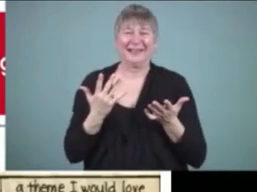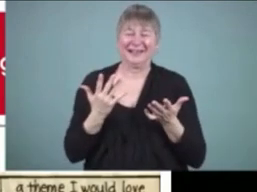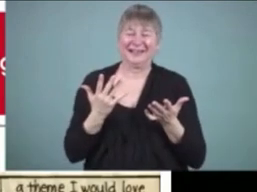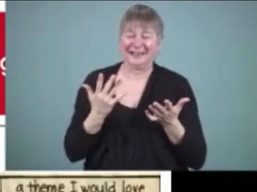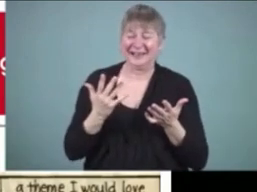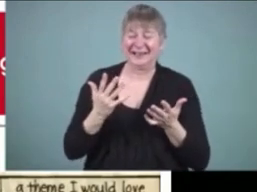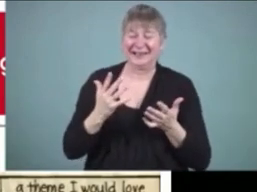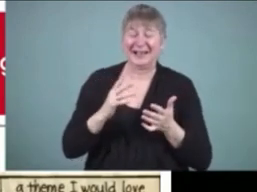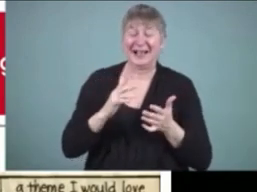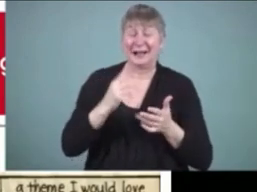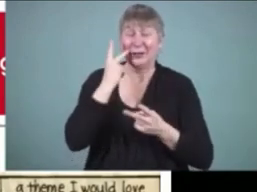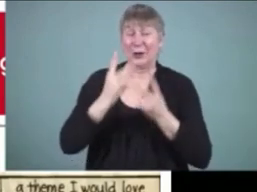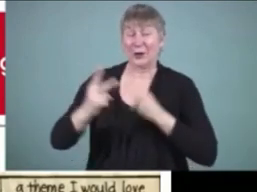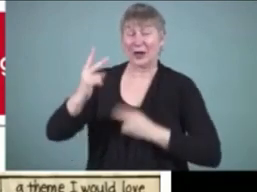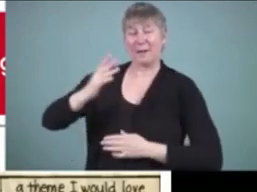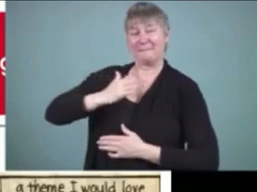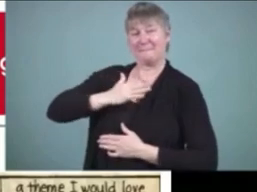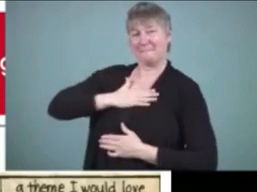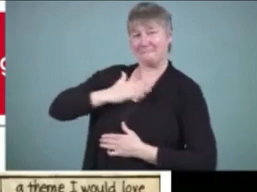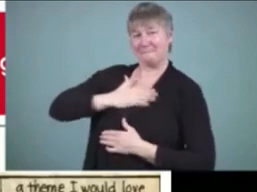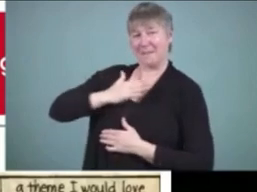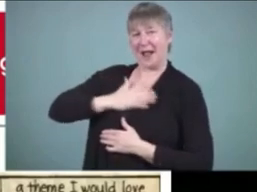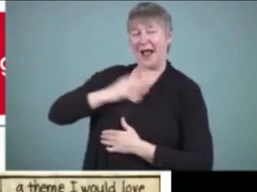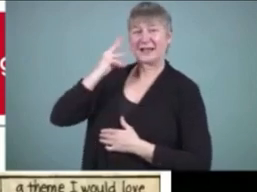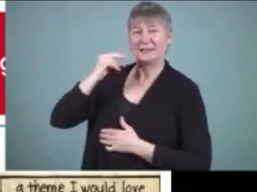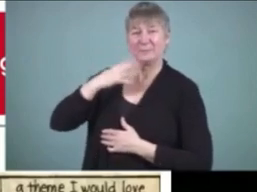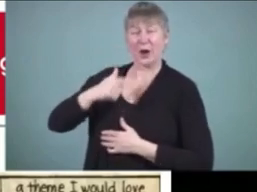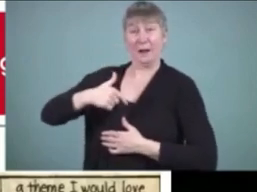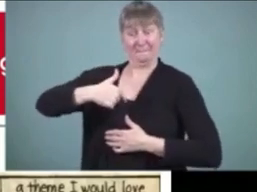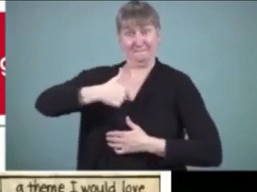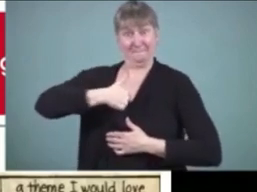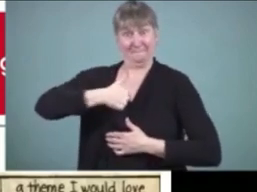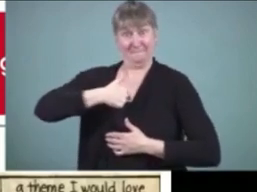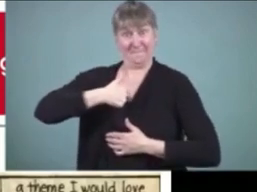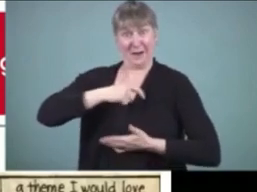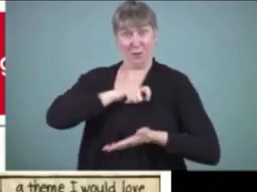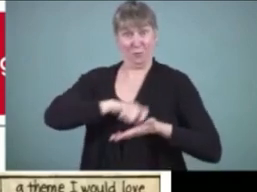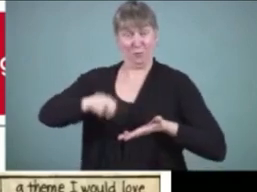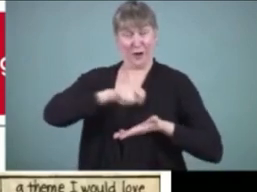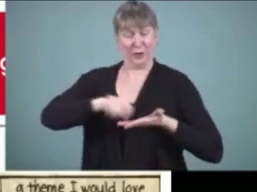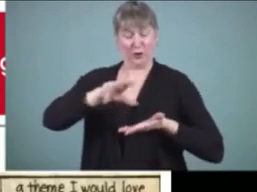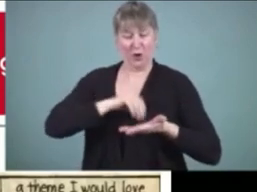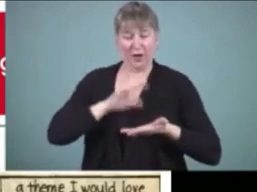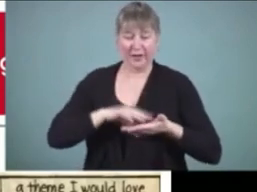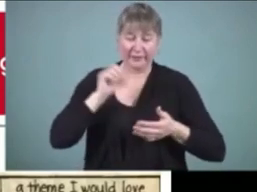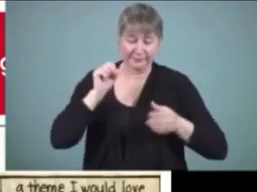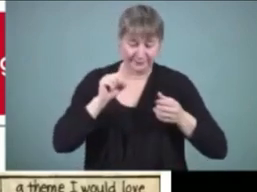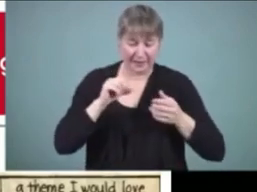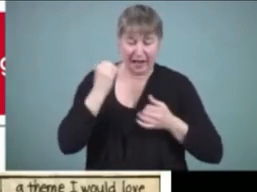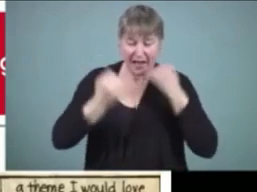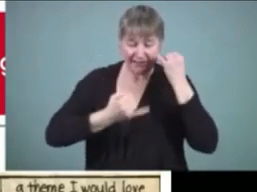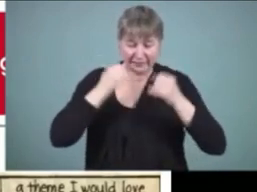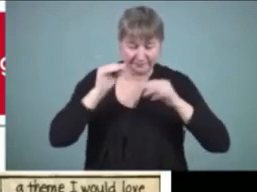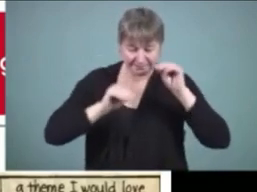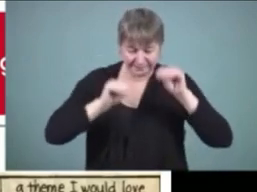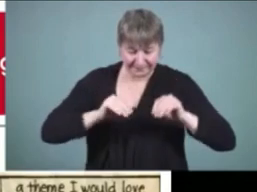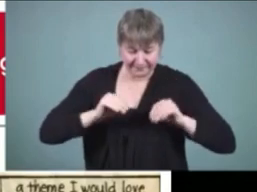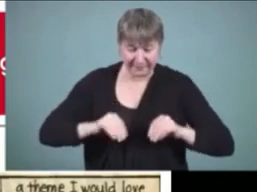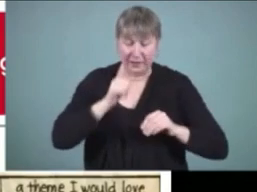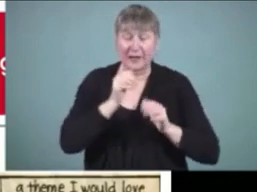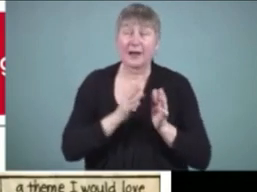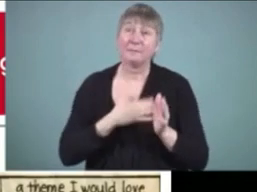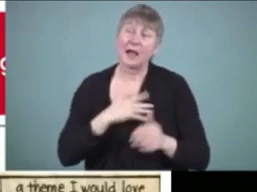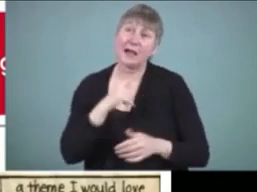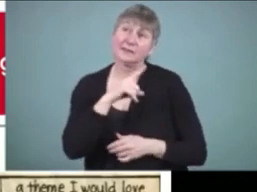taught writing in which we filled the page, often with ideas that weren't particularly interesting to us. As Agnes says, my summer